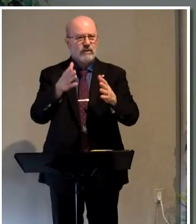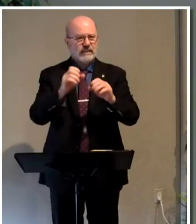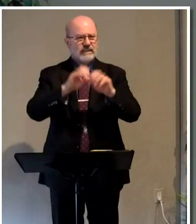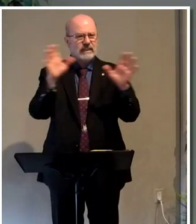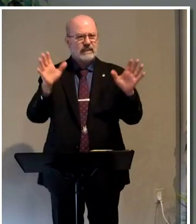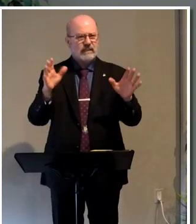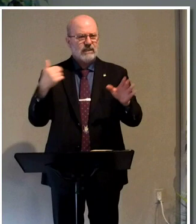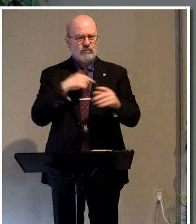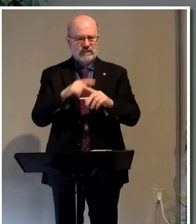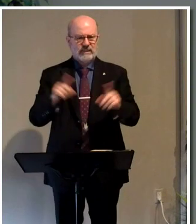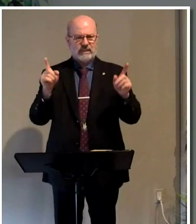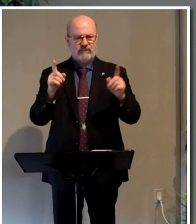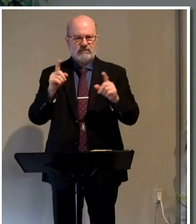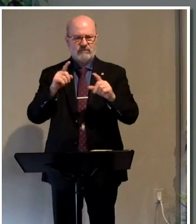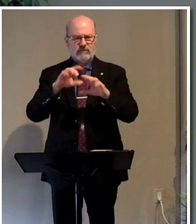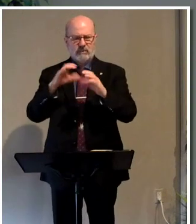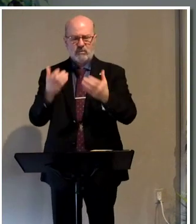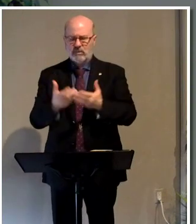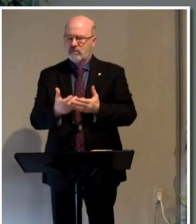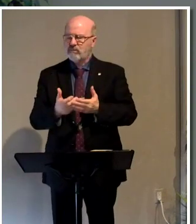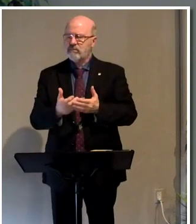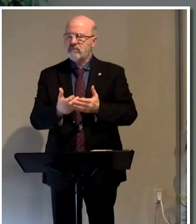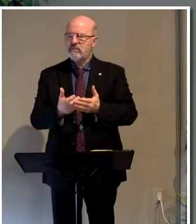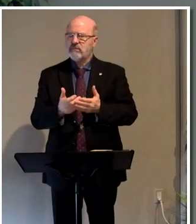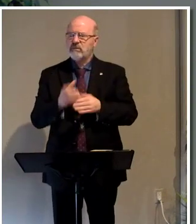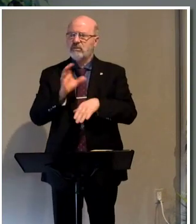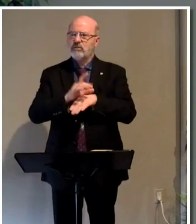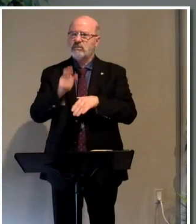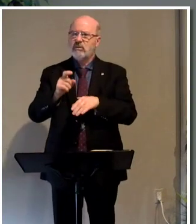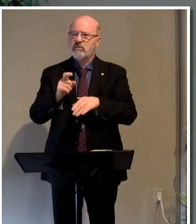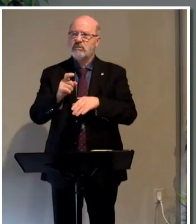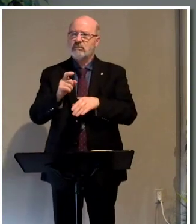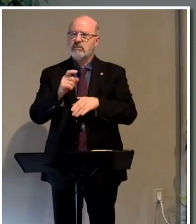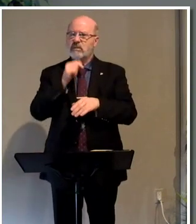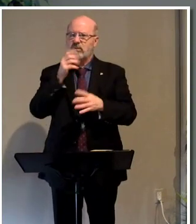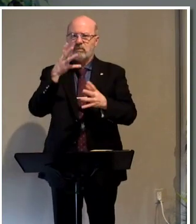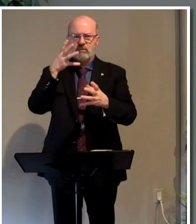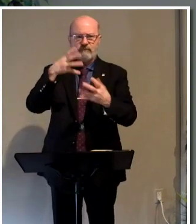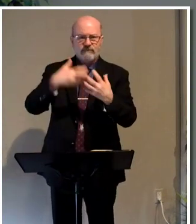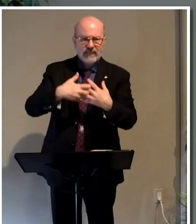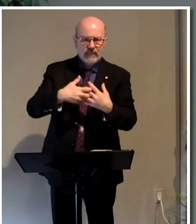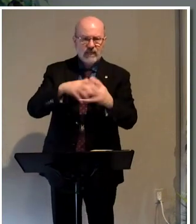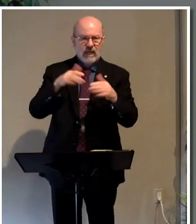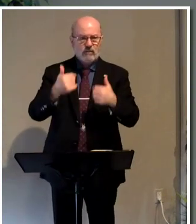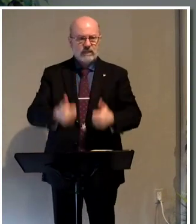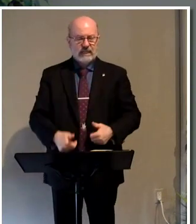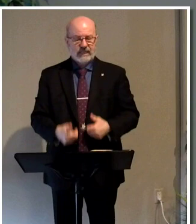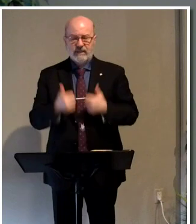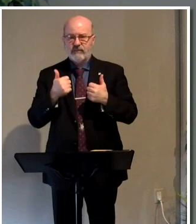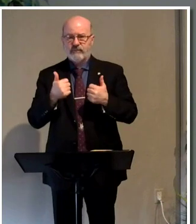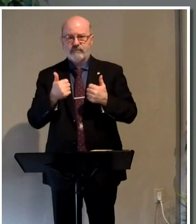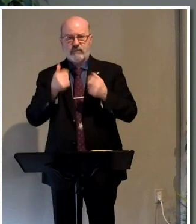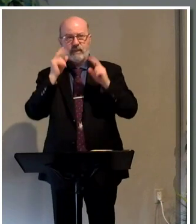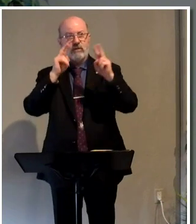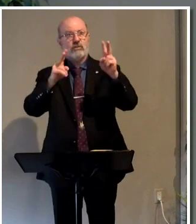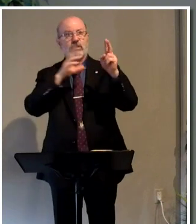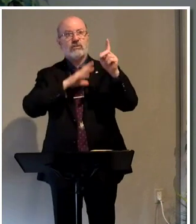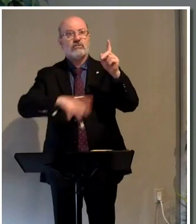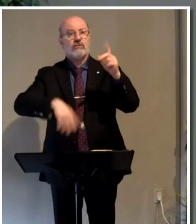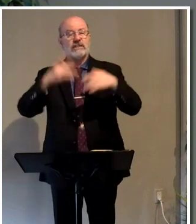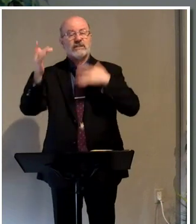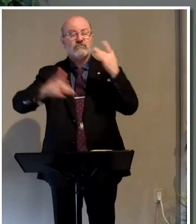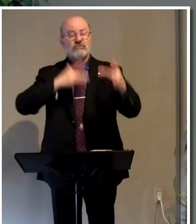that we're different from the rest of the world. The church isn't supposed to fit in. You know, the way we live, looking to Christ, and